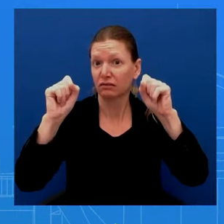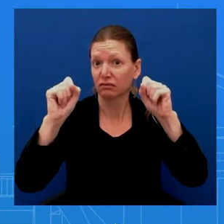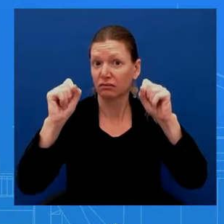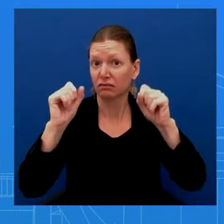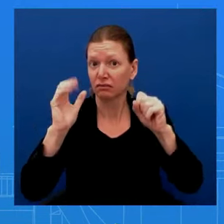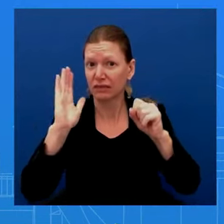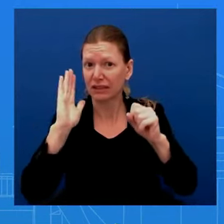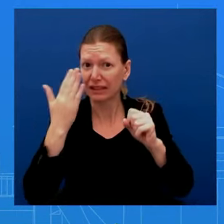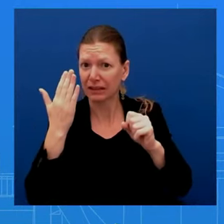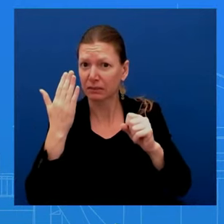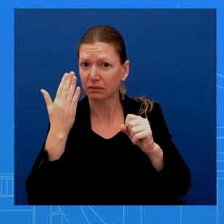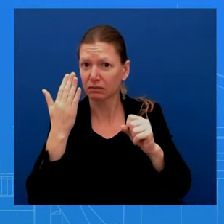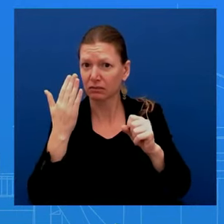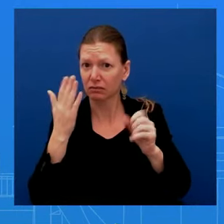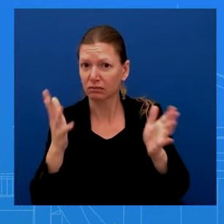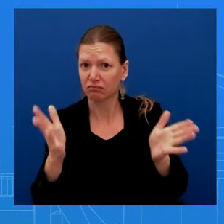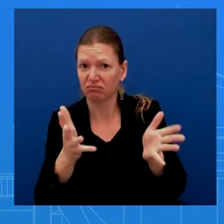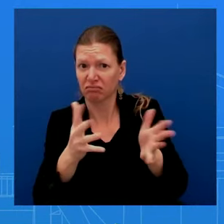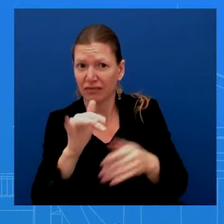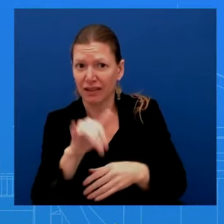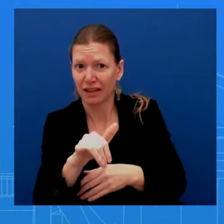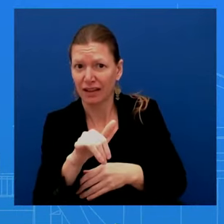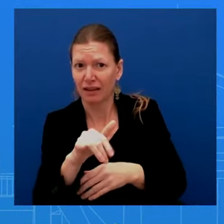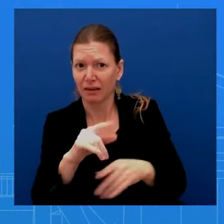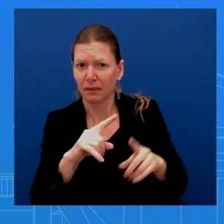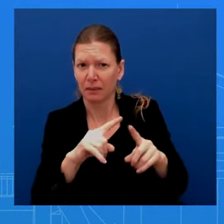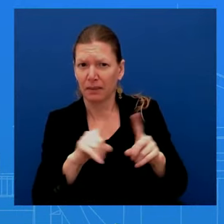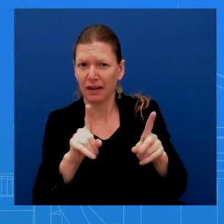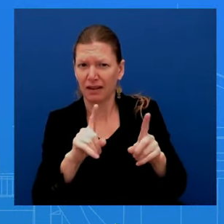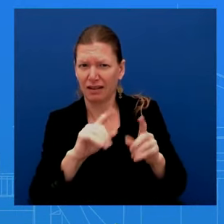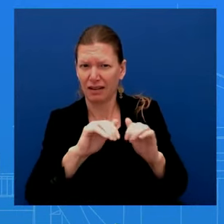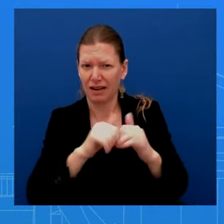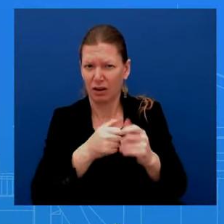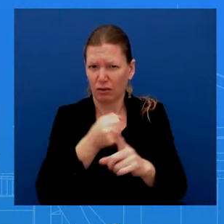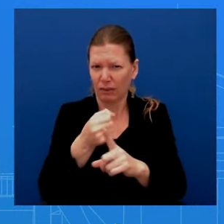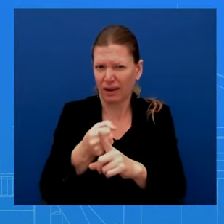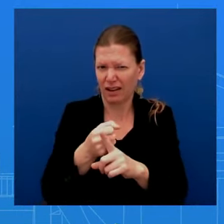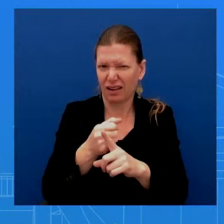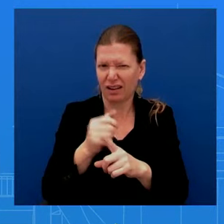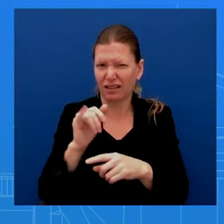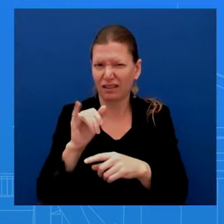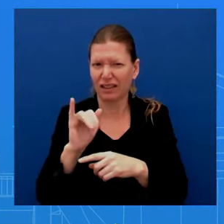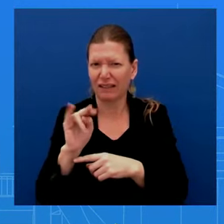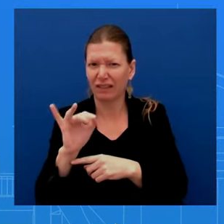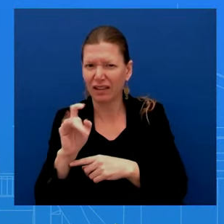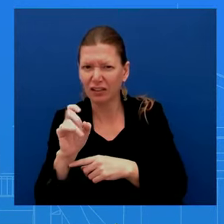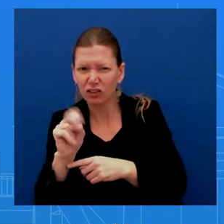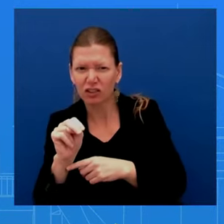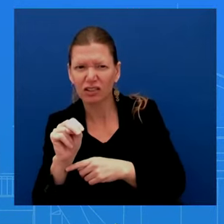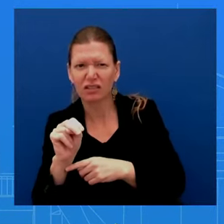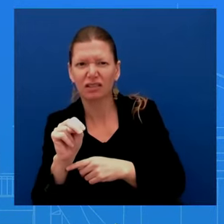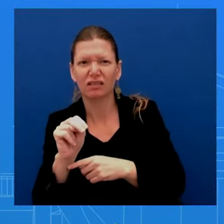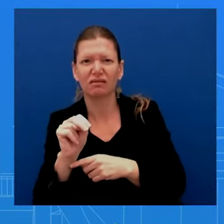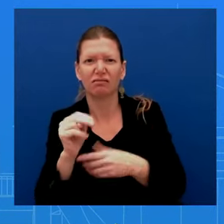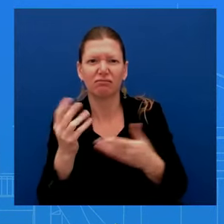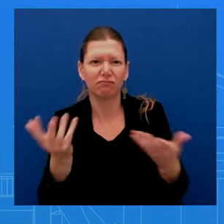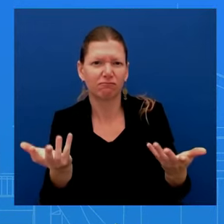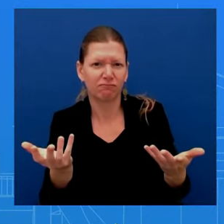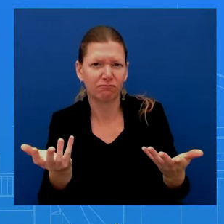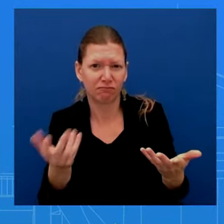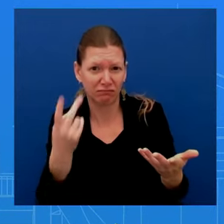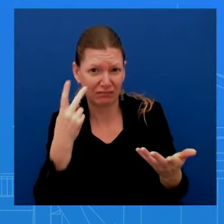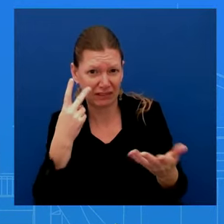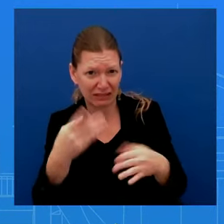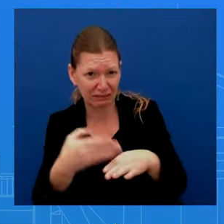counteract some of the progress that you've seen on inflation. Ms. So, we have consistently pointed